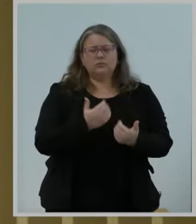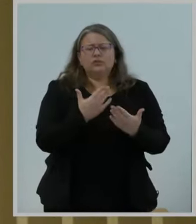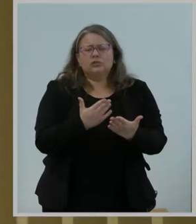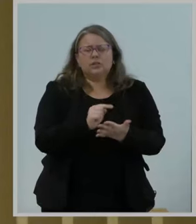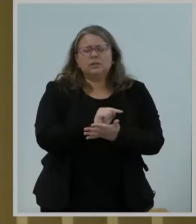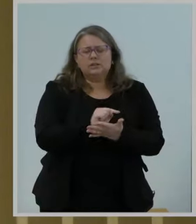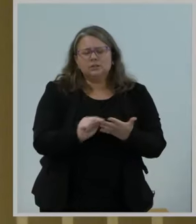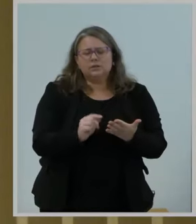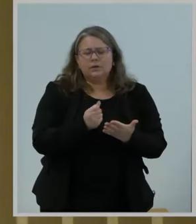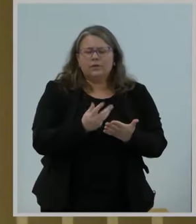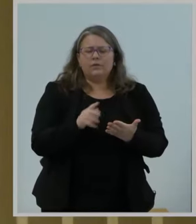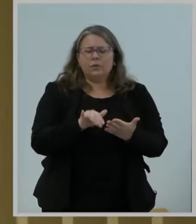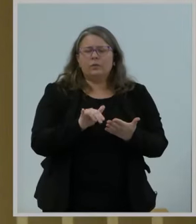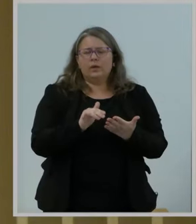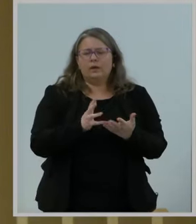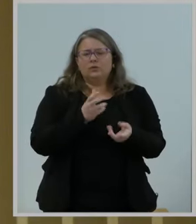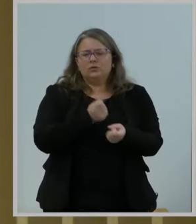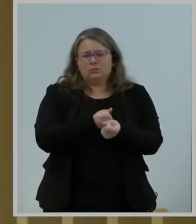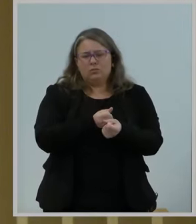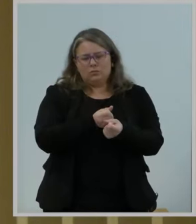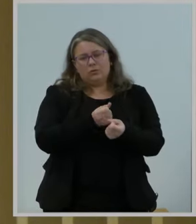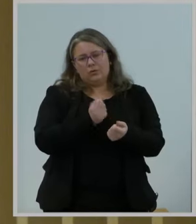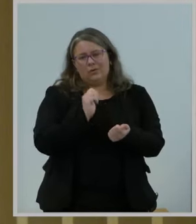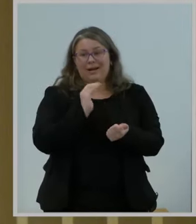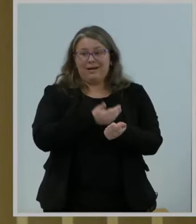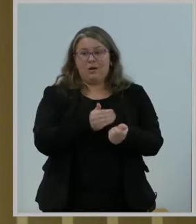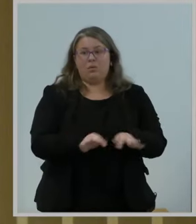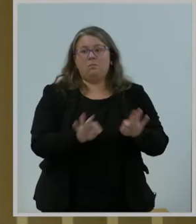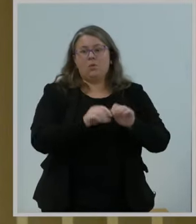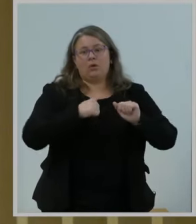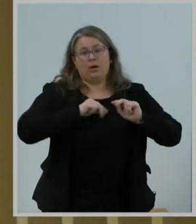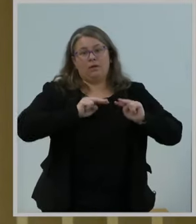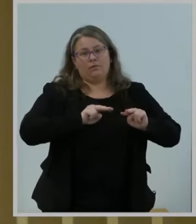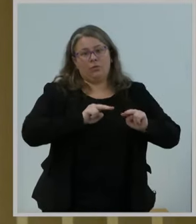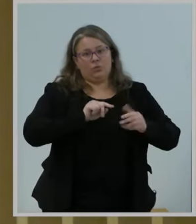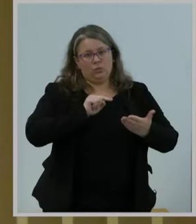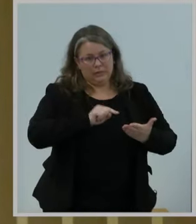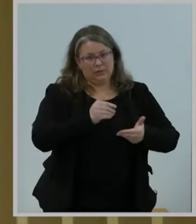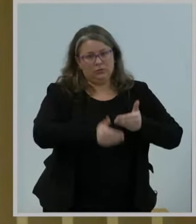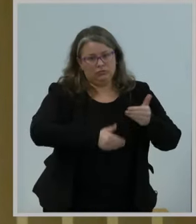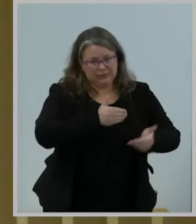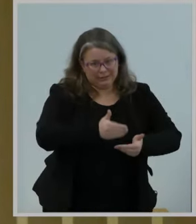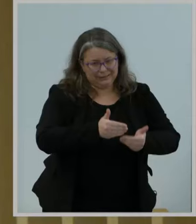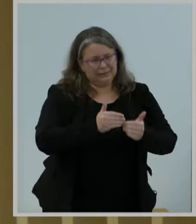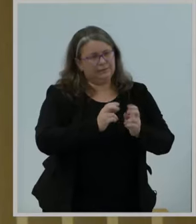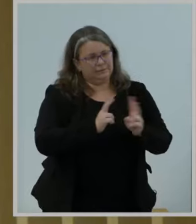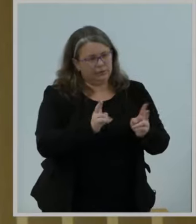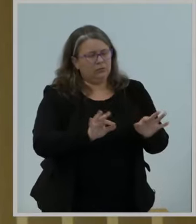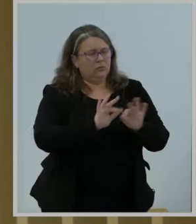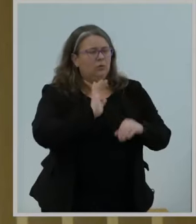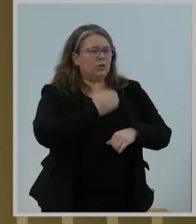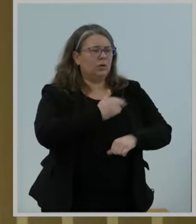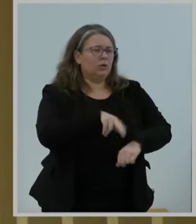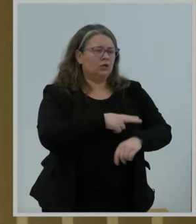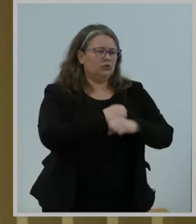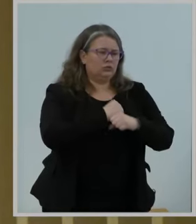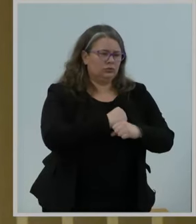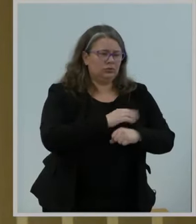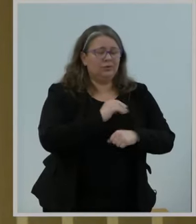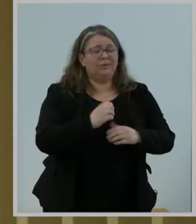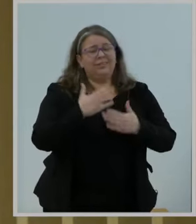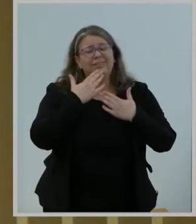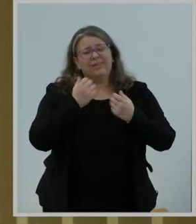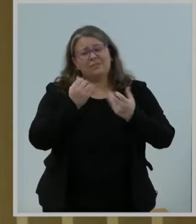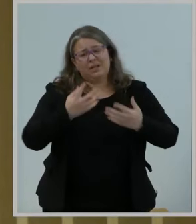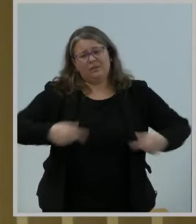how important I really view this proceeding is to our national security. Thank many at the commission for